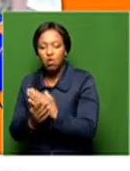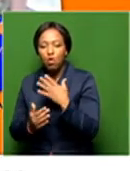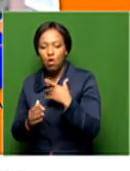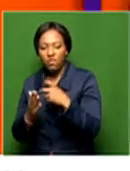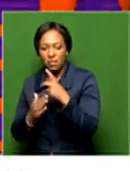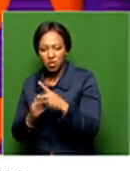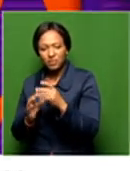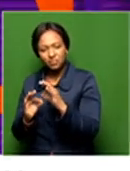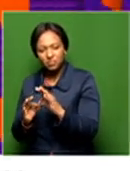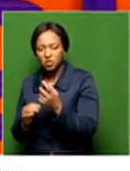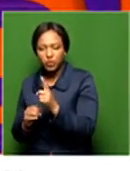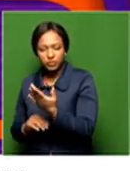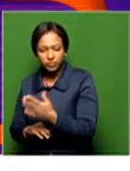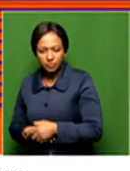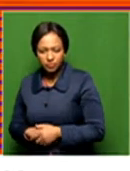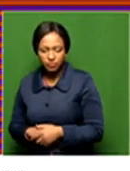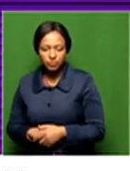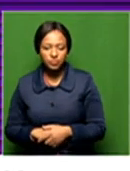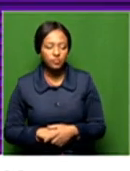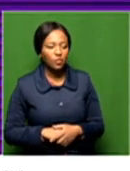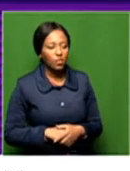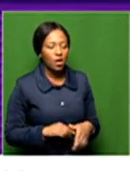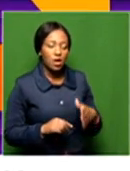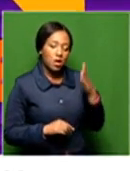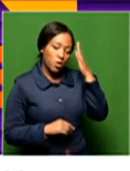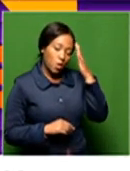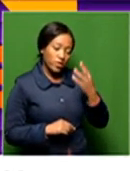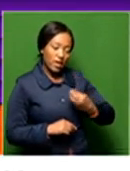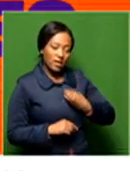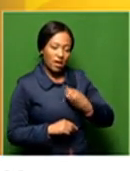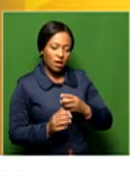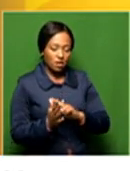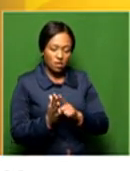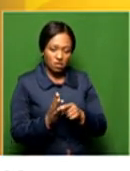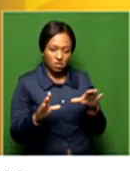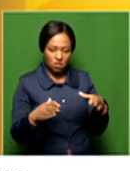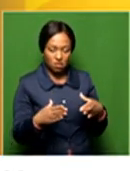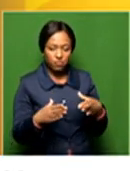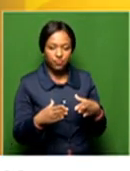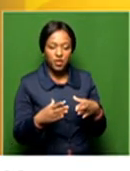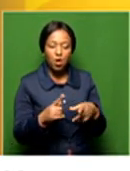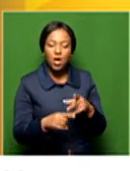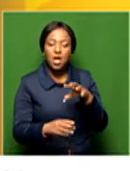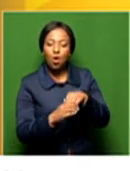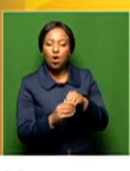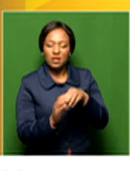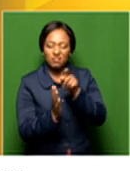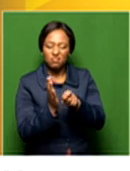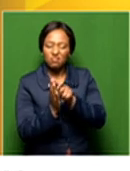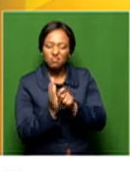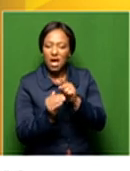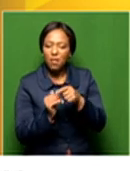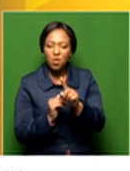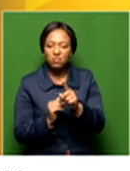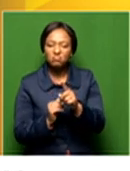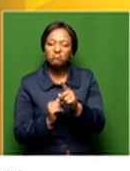this project? So you'll know, like these young ones, part of the content that they cover, which is quite interesting, they cover things like